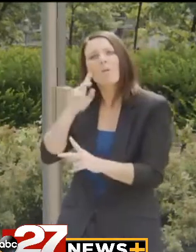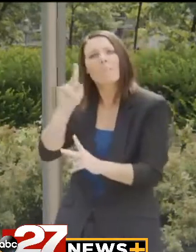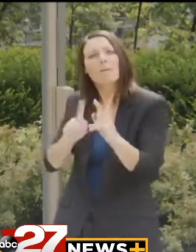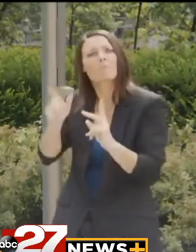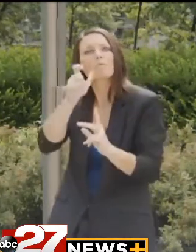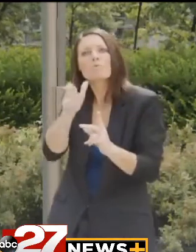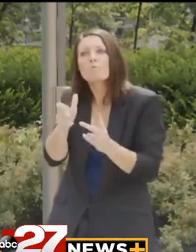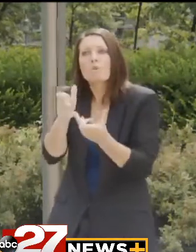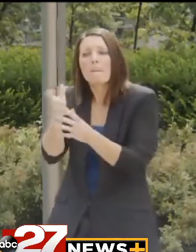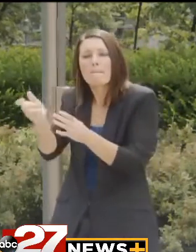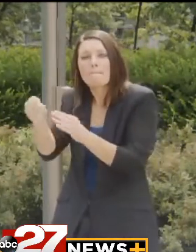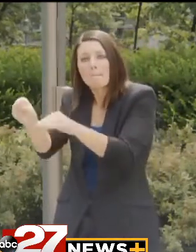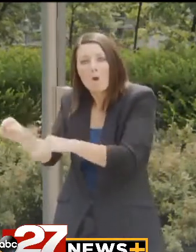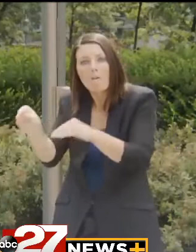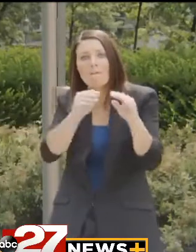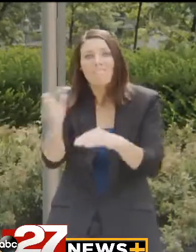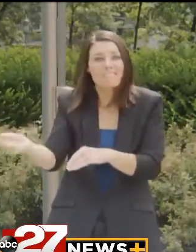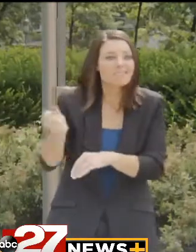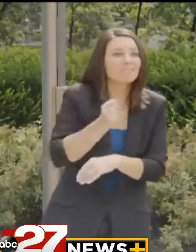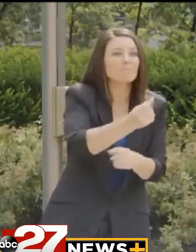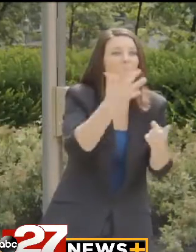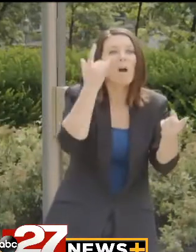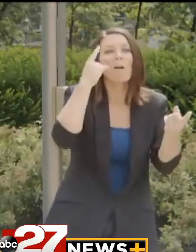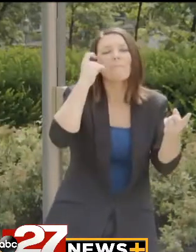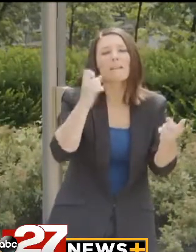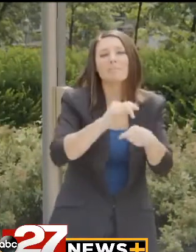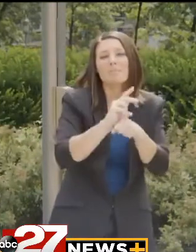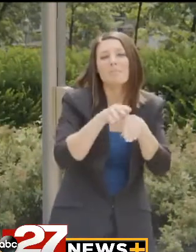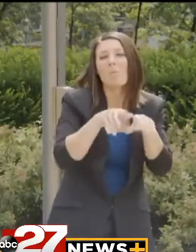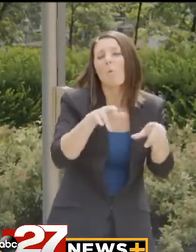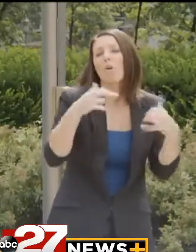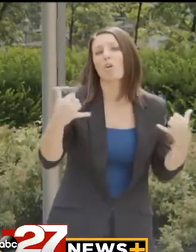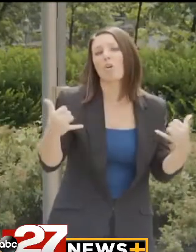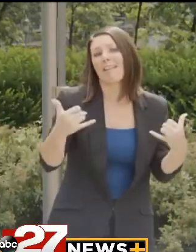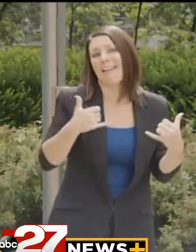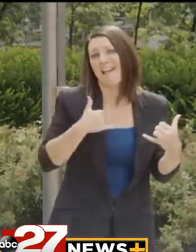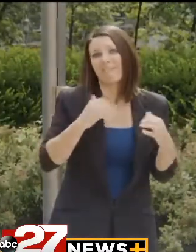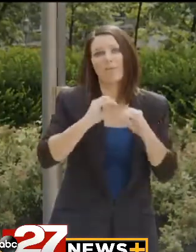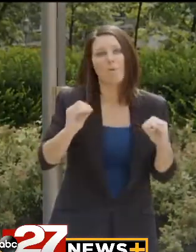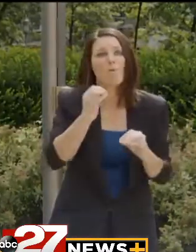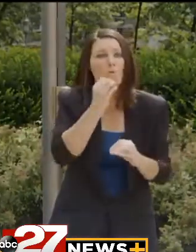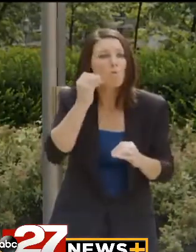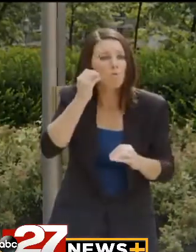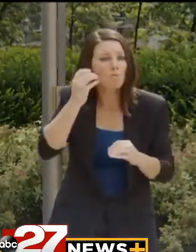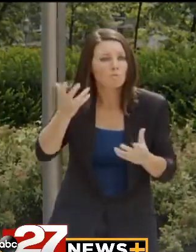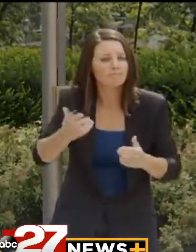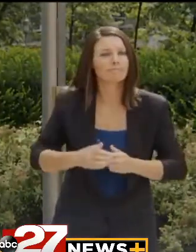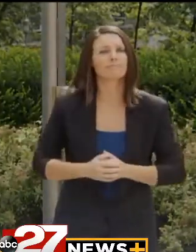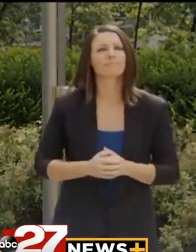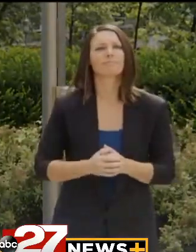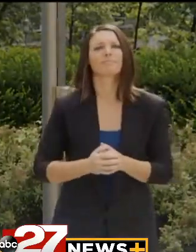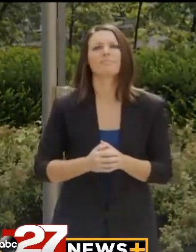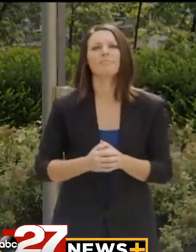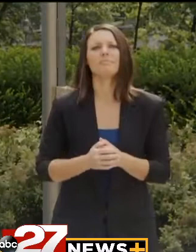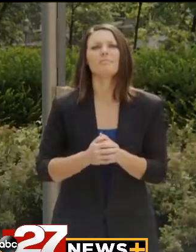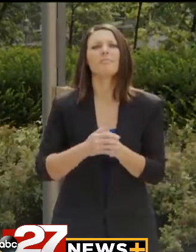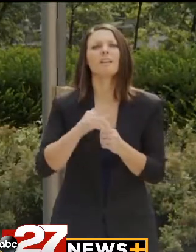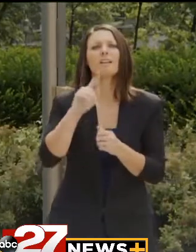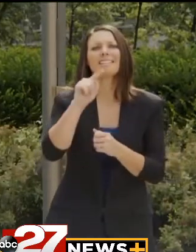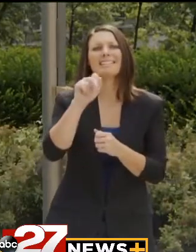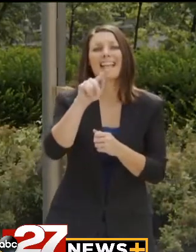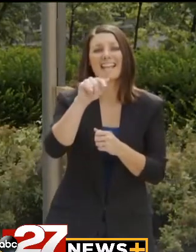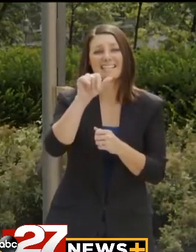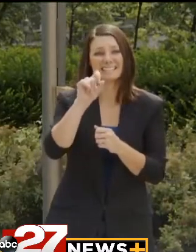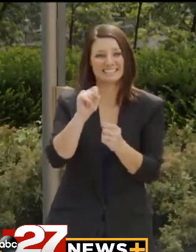have been displaced due to the pandemic or are currently experiencing homelessness. For tenants experiencing